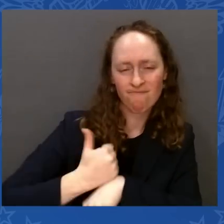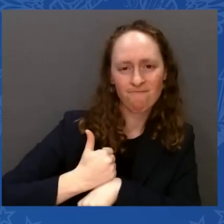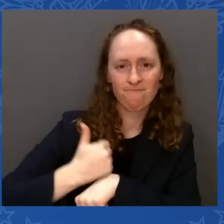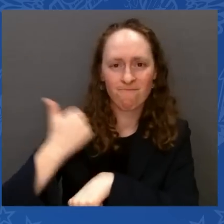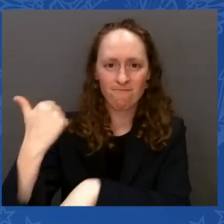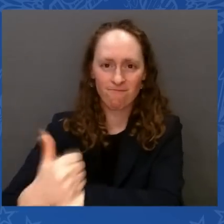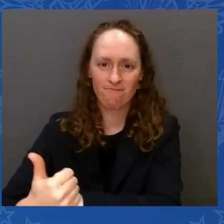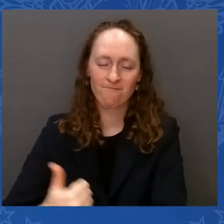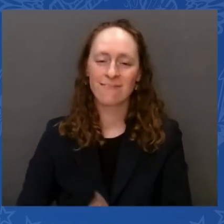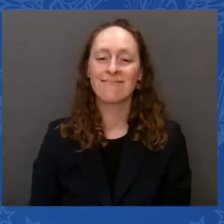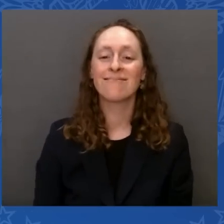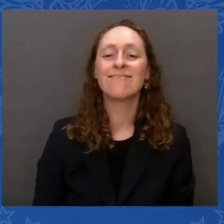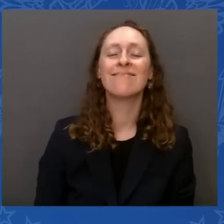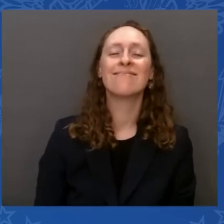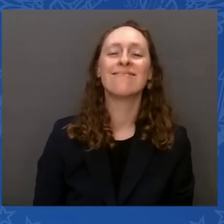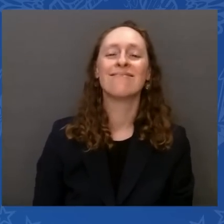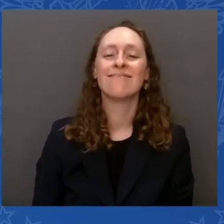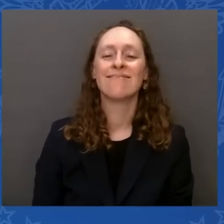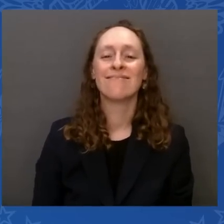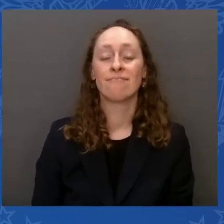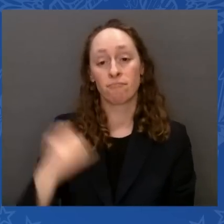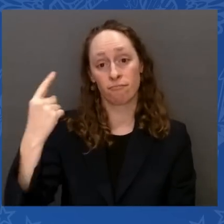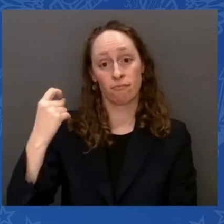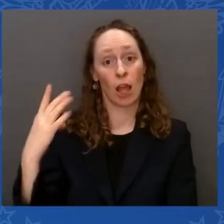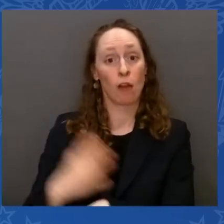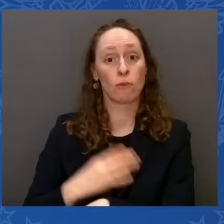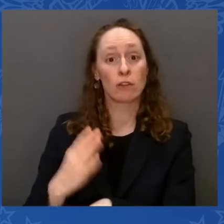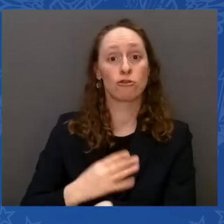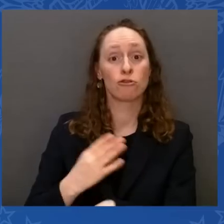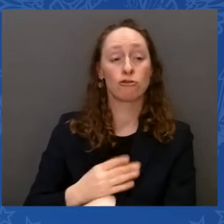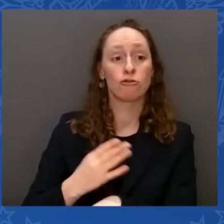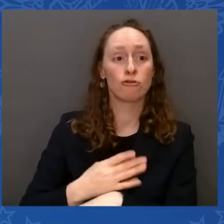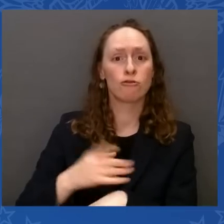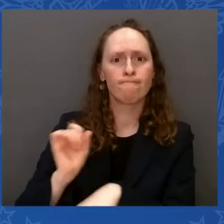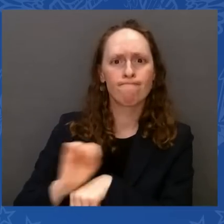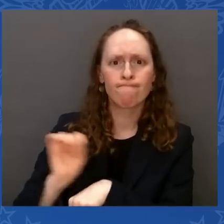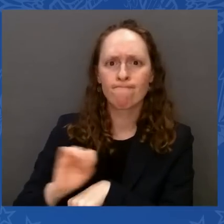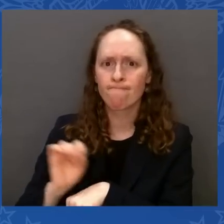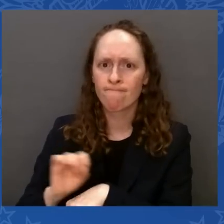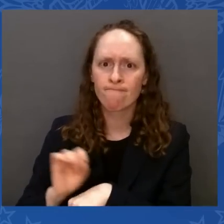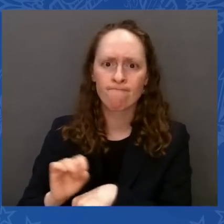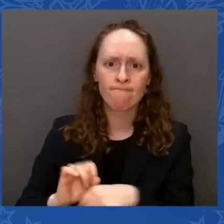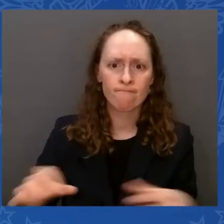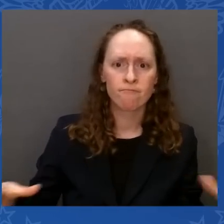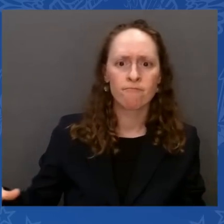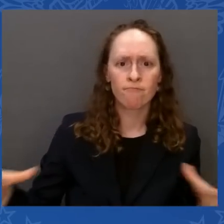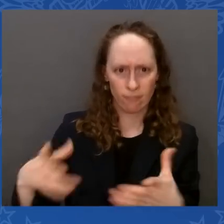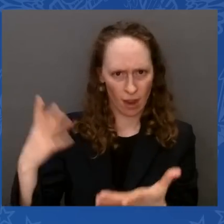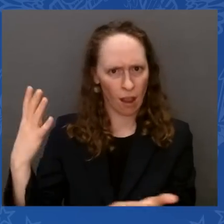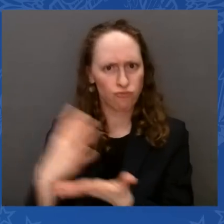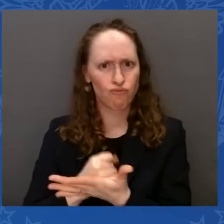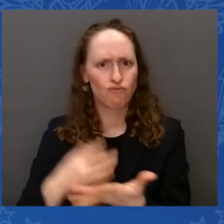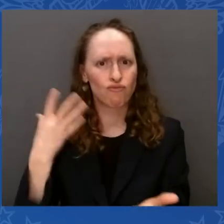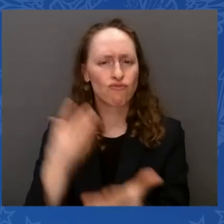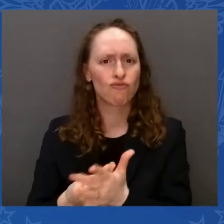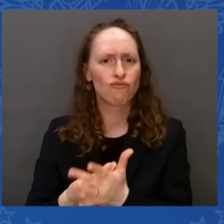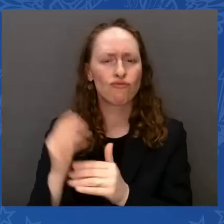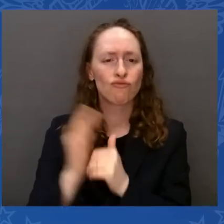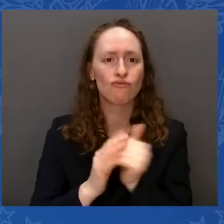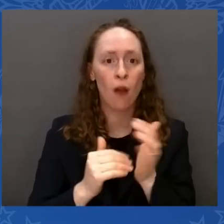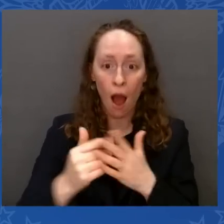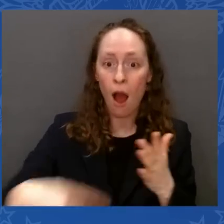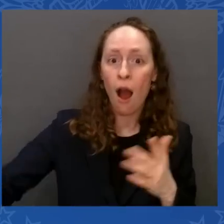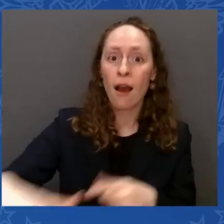to make a big difference because it generates a whole different economy as well. It's there, number one. But number two, there's